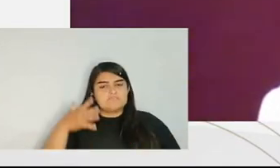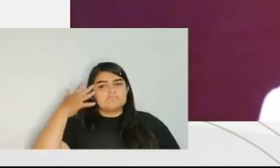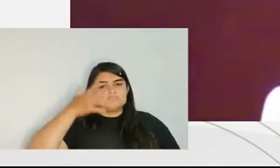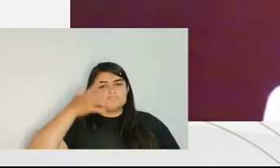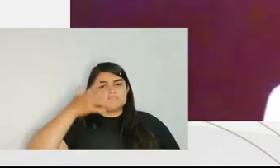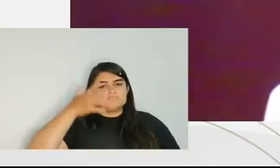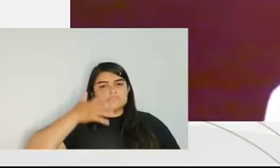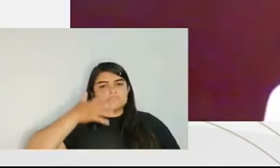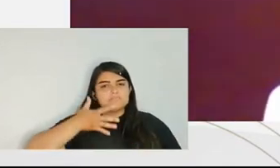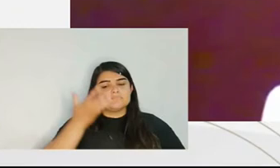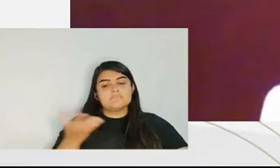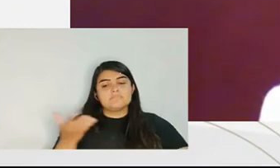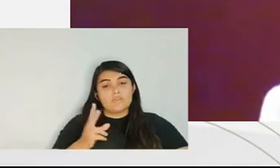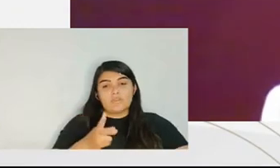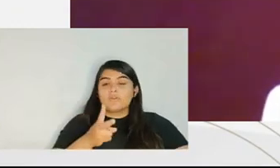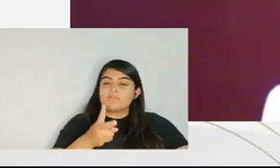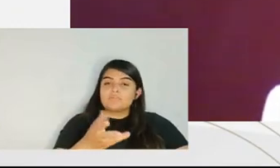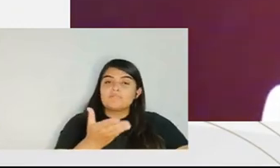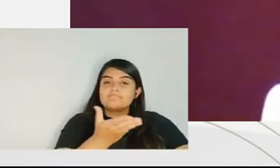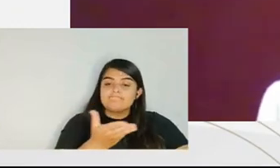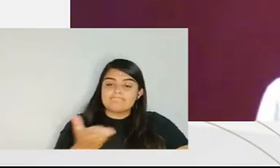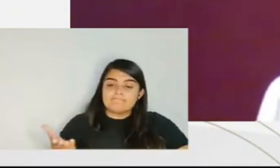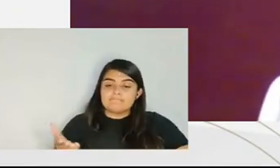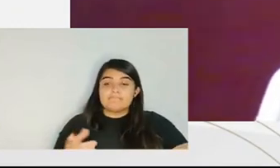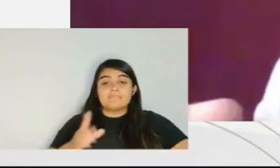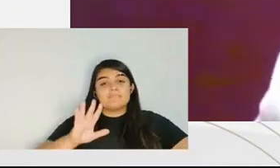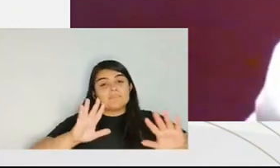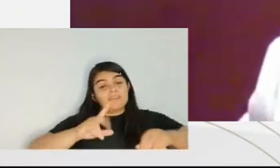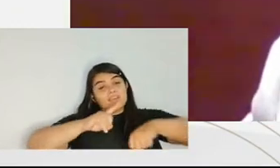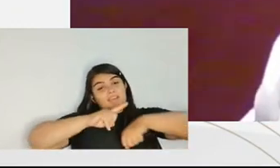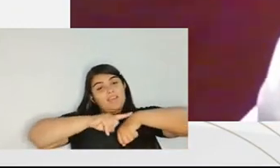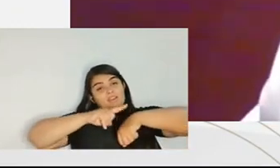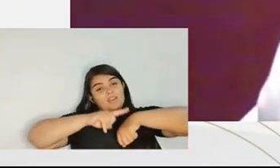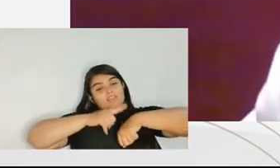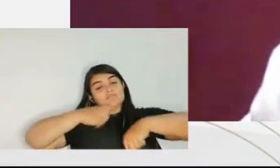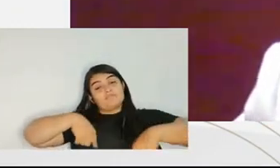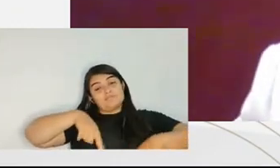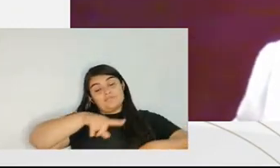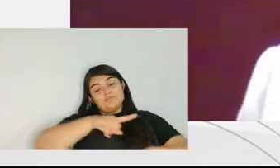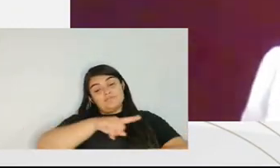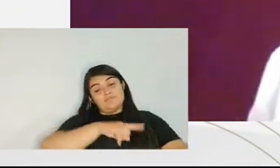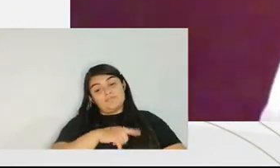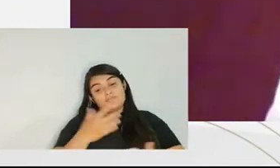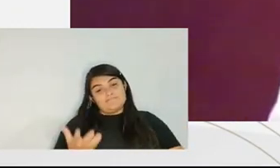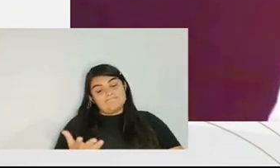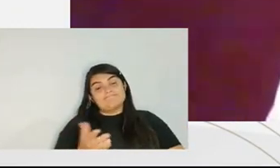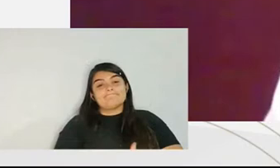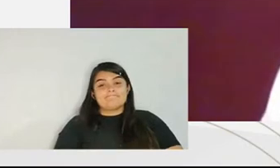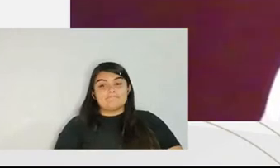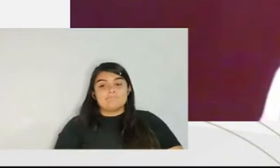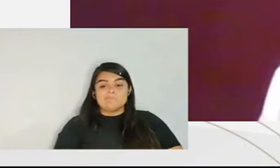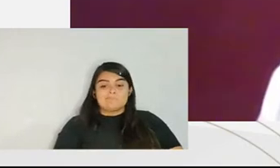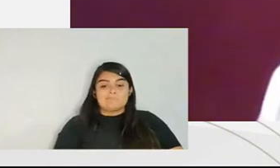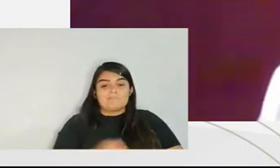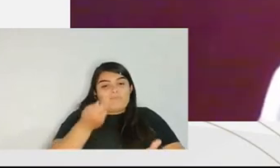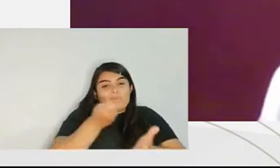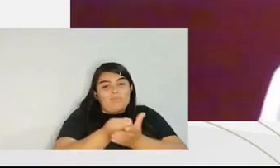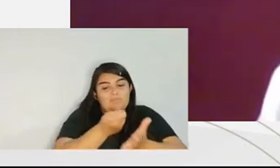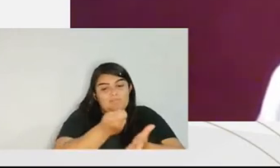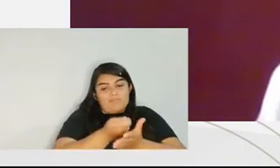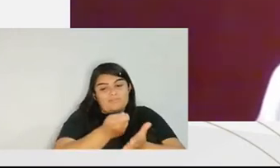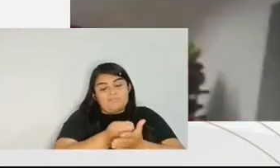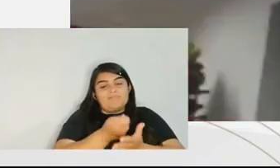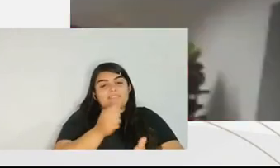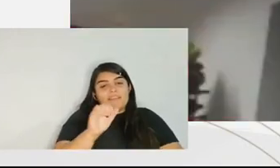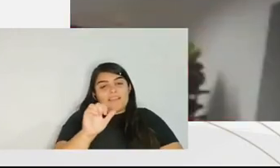of the It was amazing, and I think it's time to overcome this